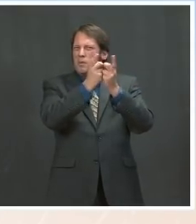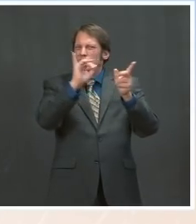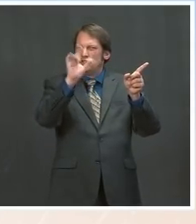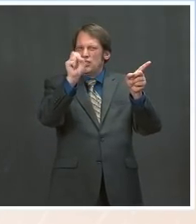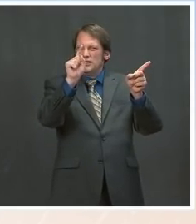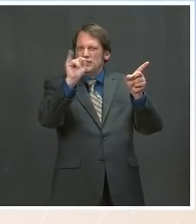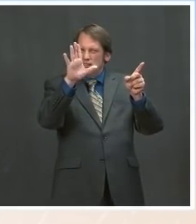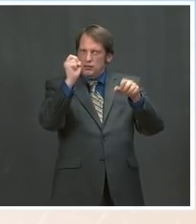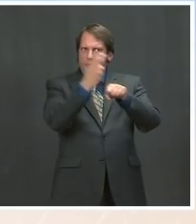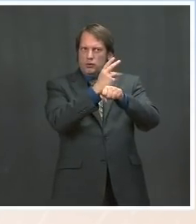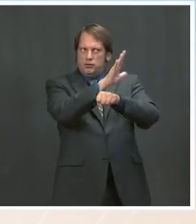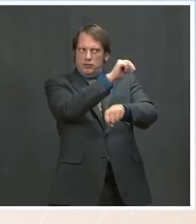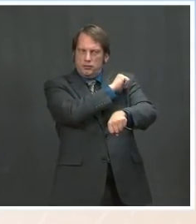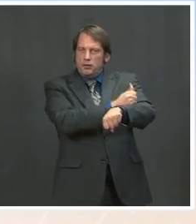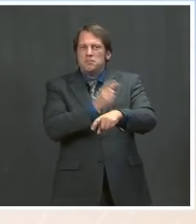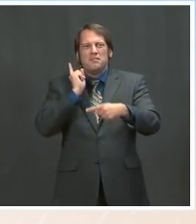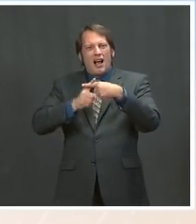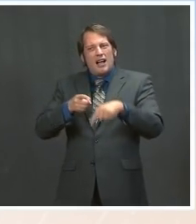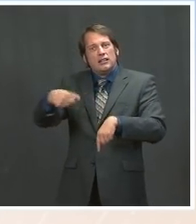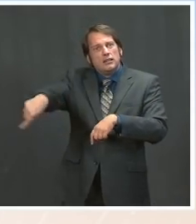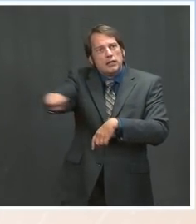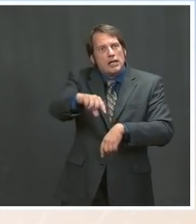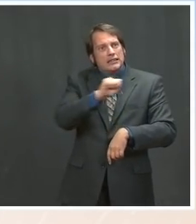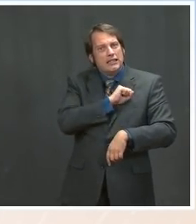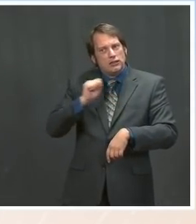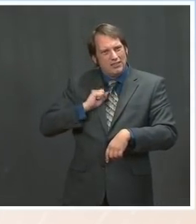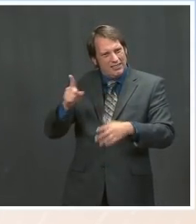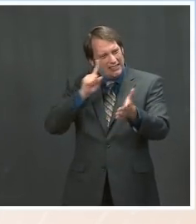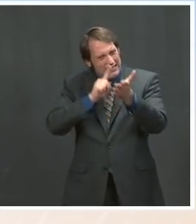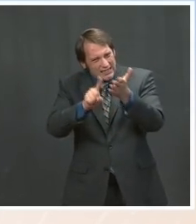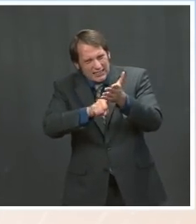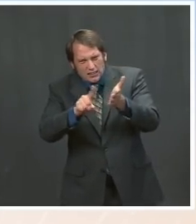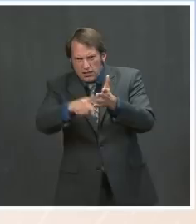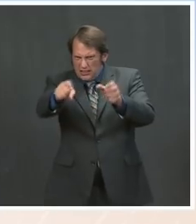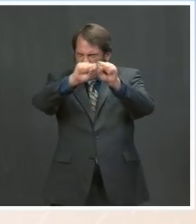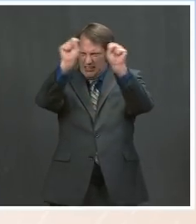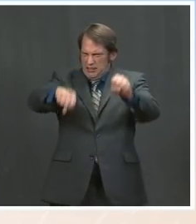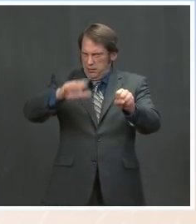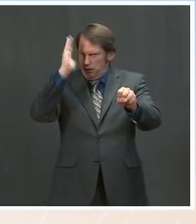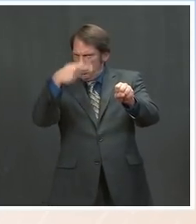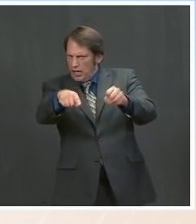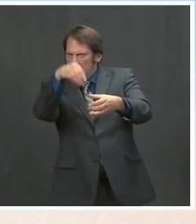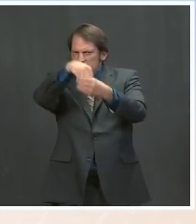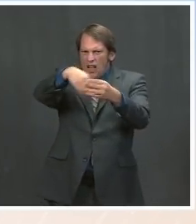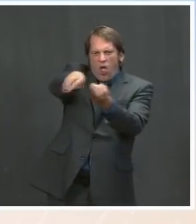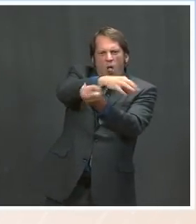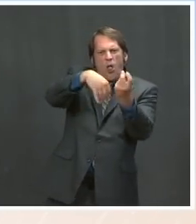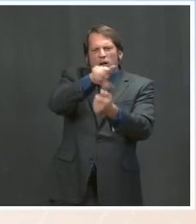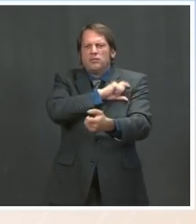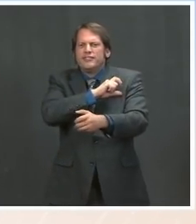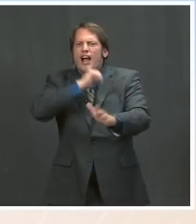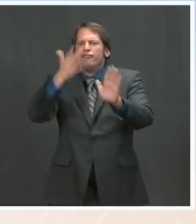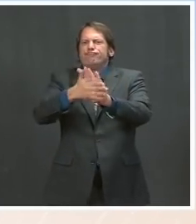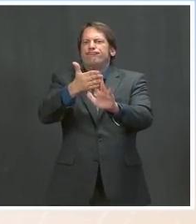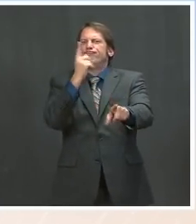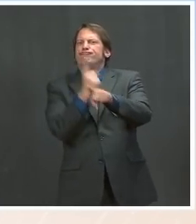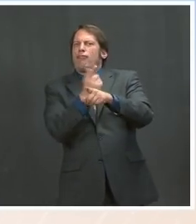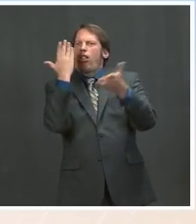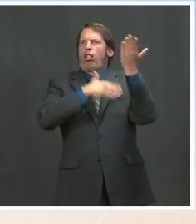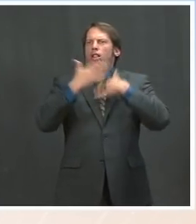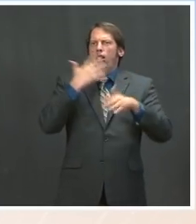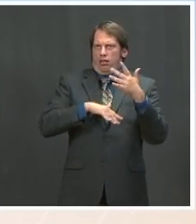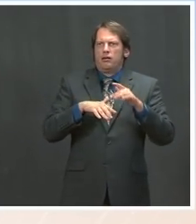investigate systemic police misconduct. And there are a couple of steps that have been taken in recent weeks. Last week, Attorney General Garland